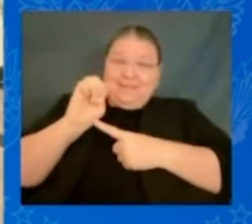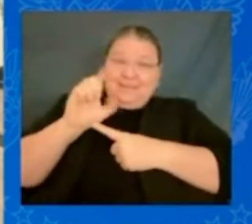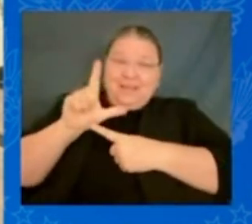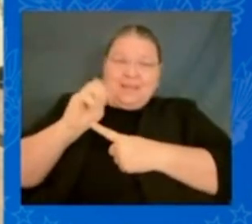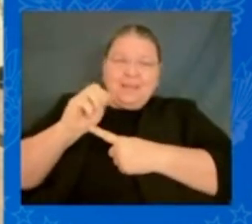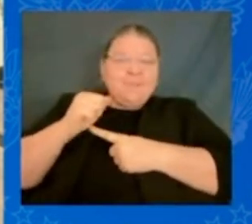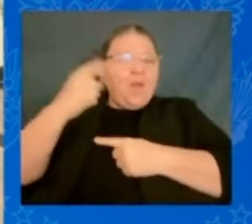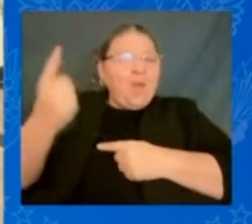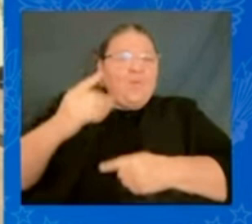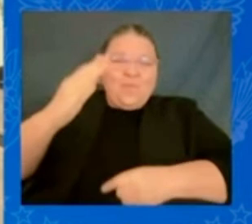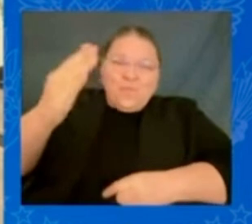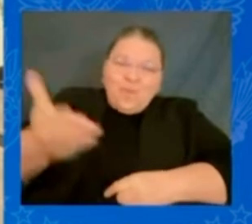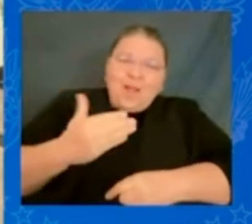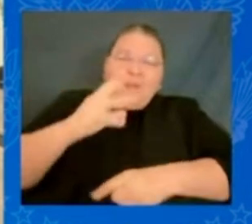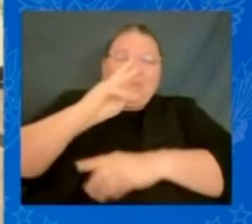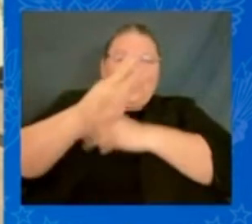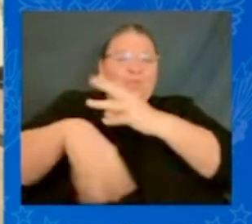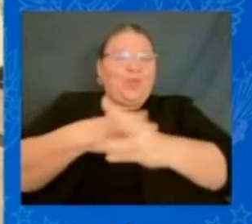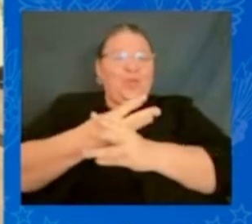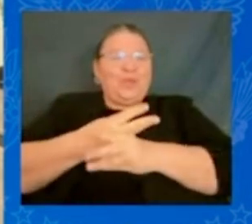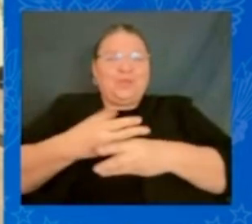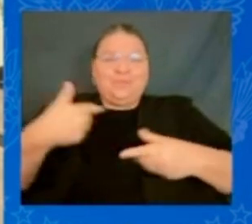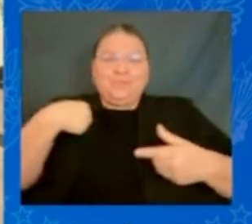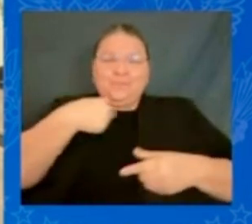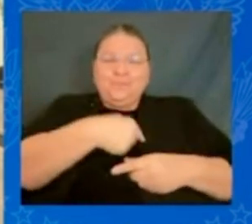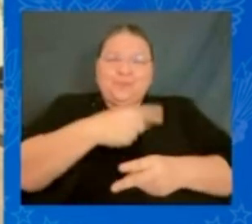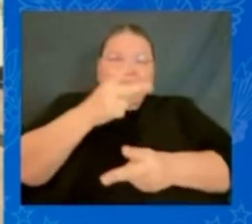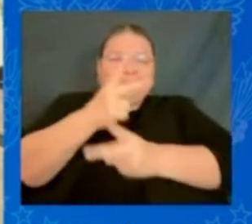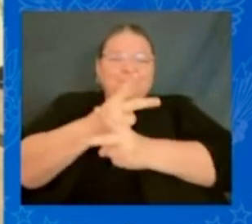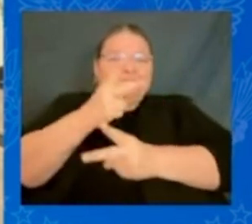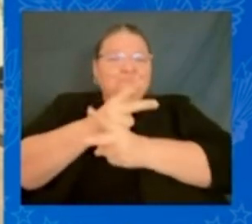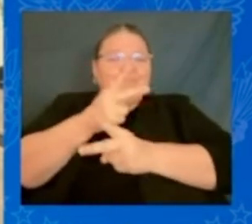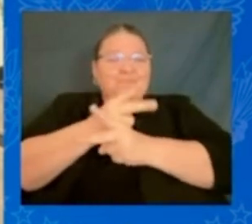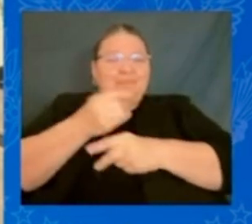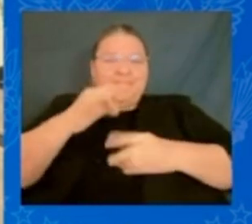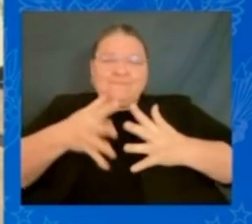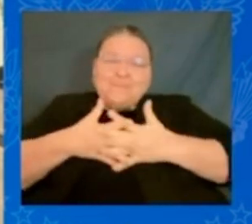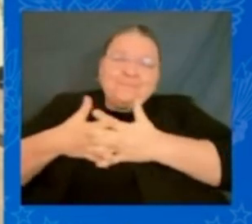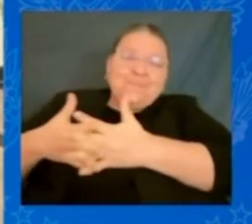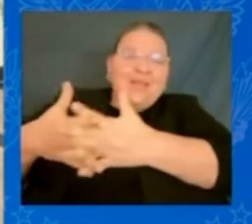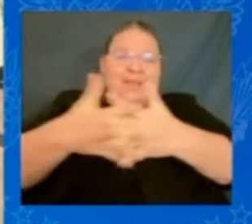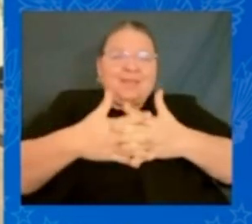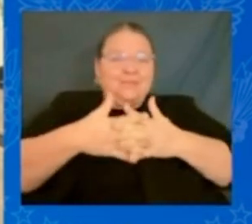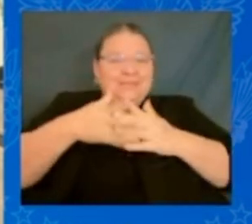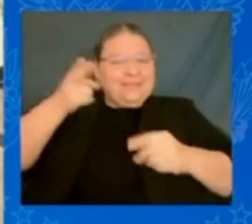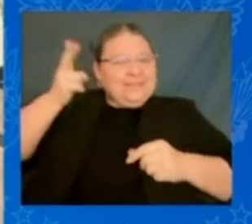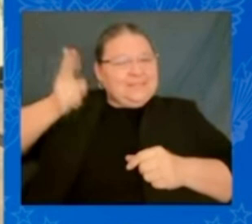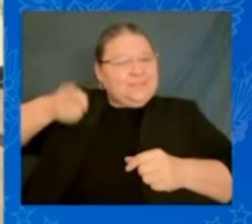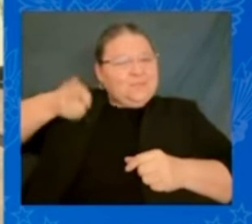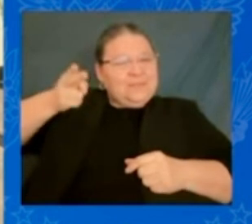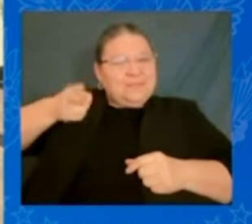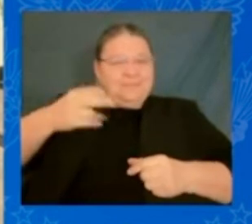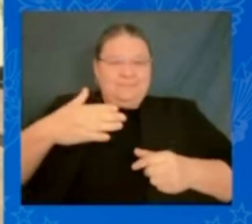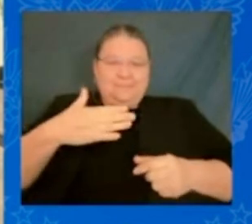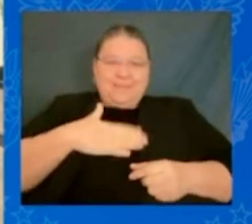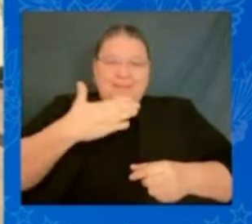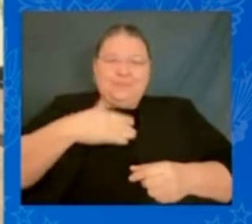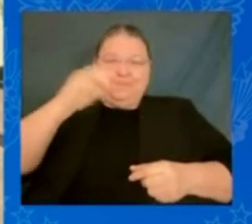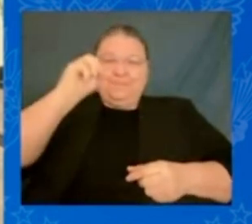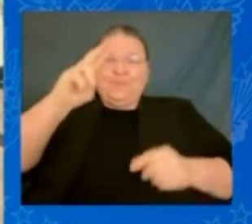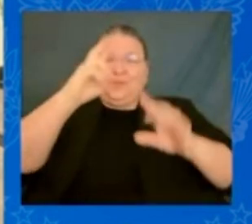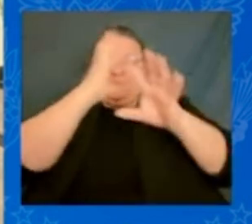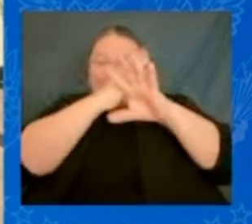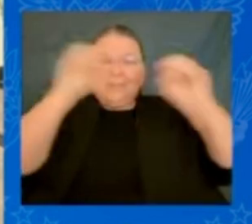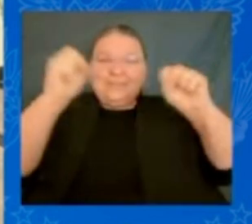we are custodians of America's history and we're very glad Mr. President that the National Park Service is right across the street